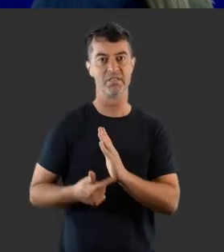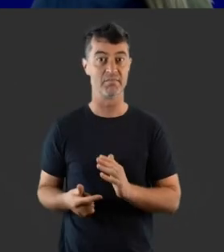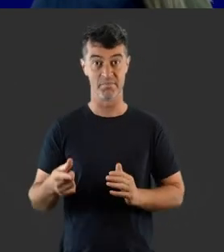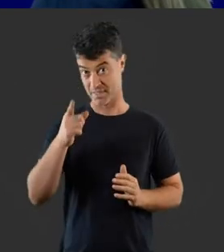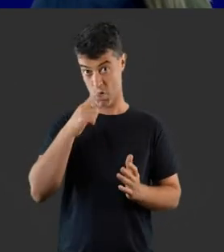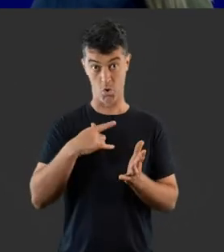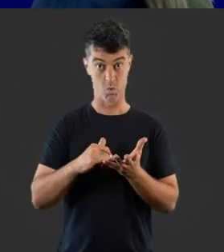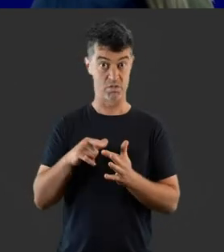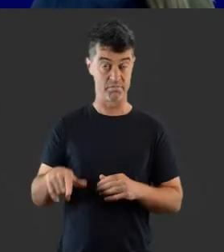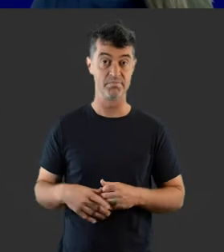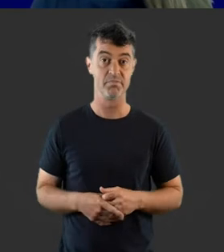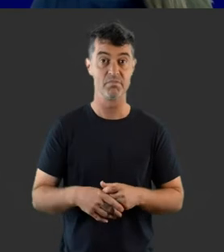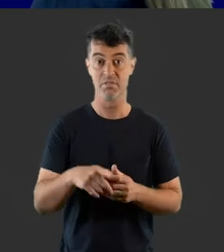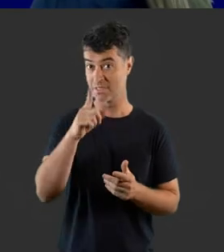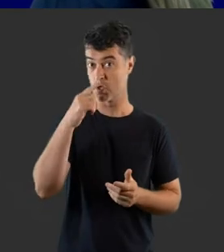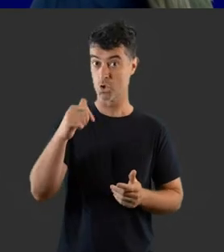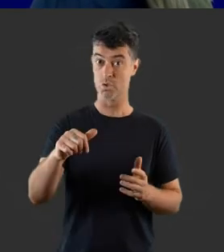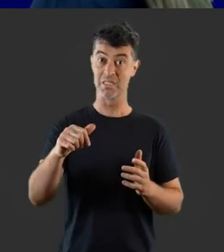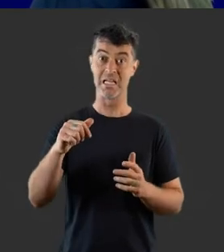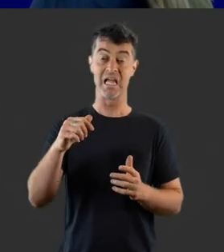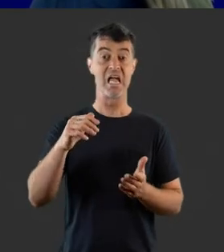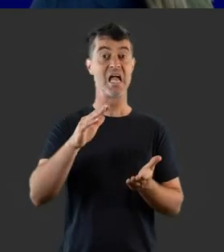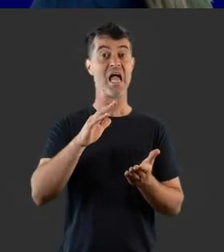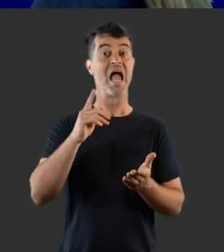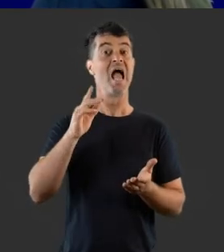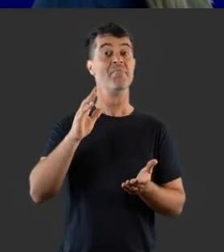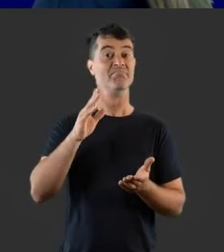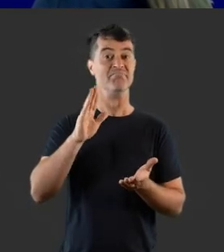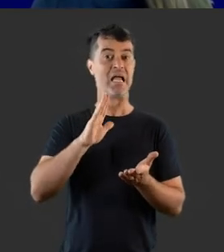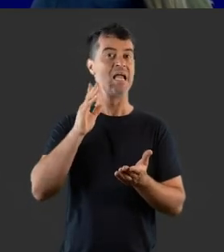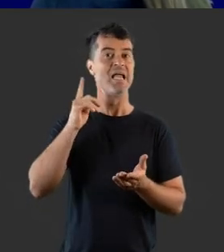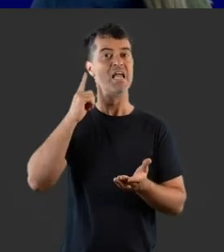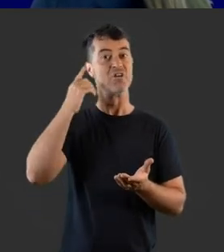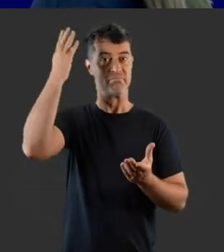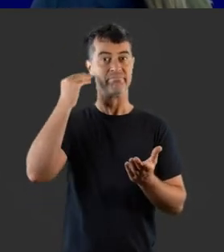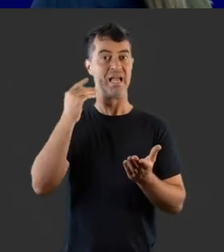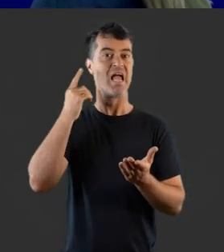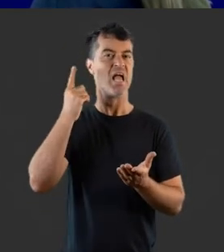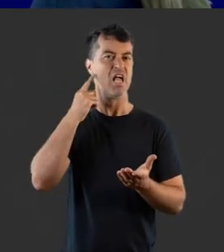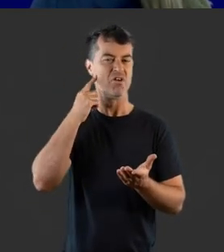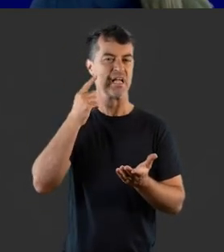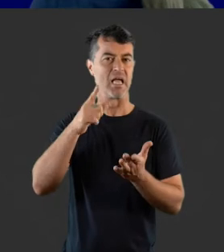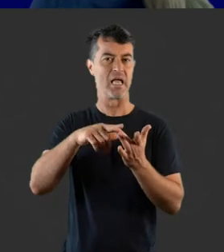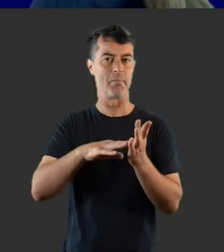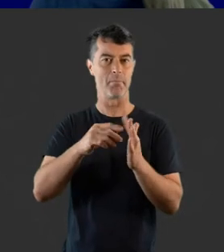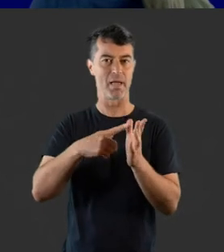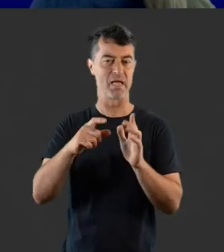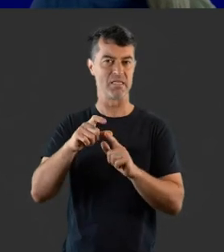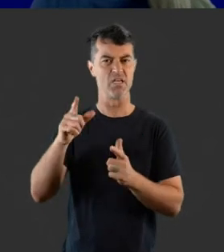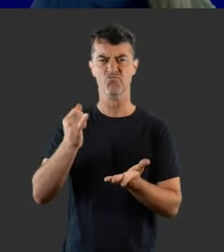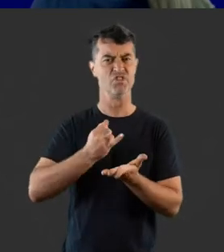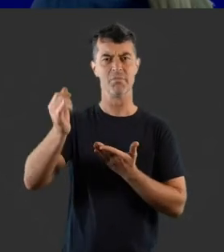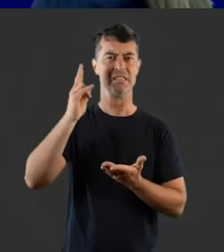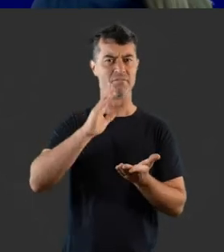Can I use this one? Can you use the term? Can impaired? This term is rejected by the Deaf